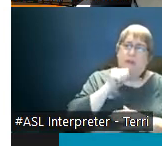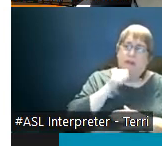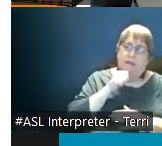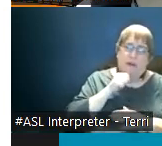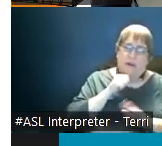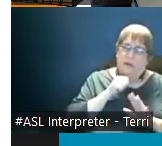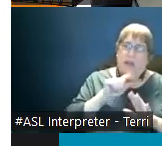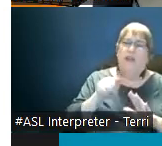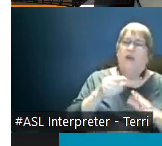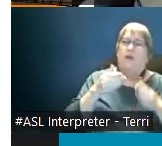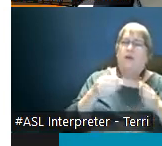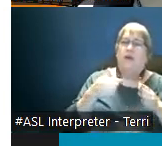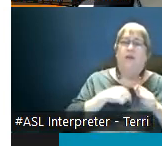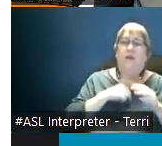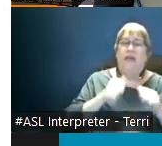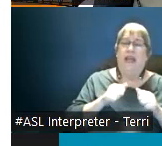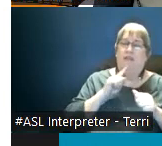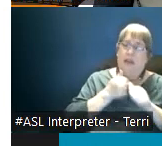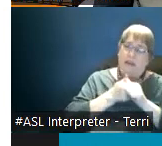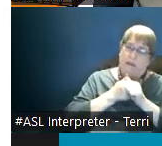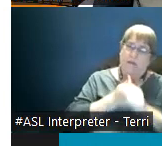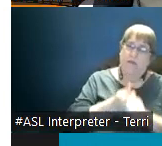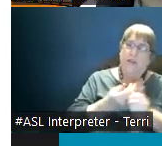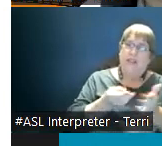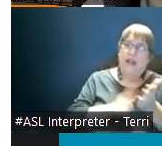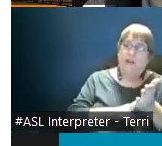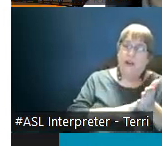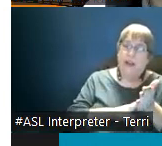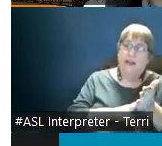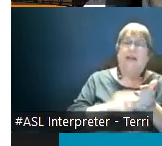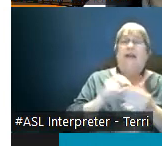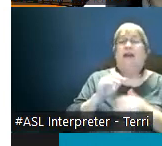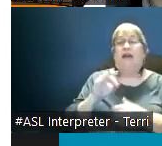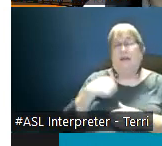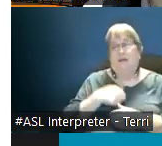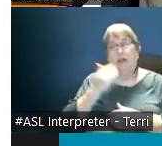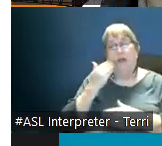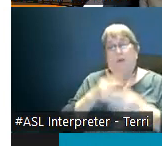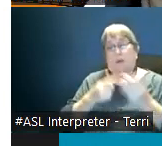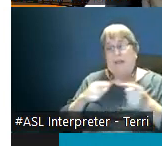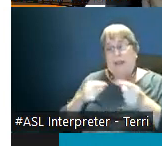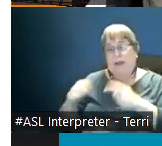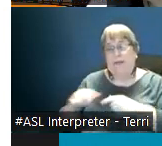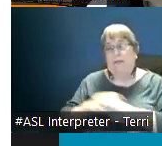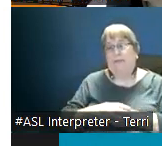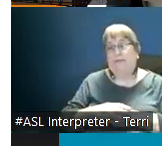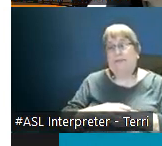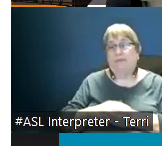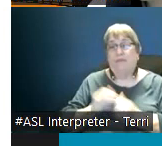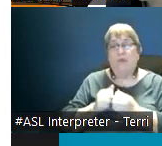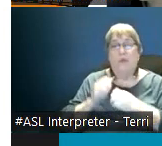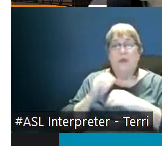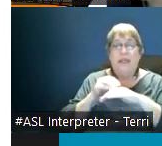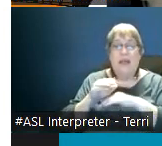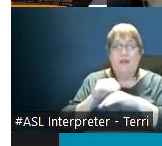that we can enforce the contract is if we know what's happening um with counselors coordinators and